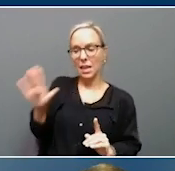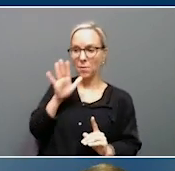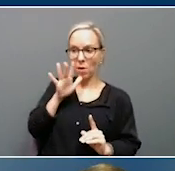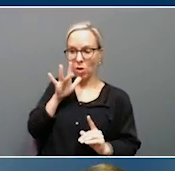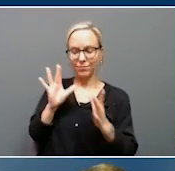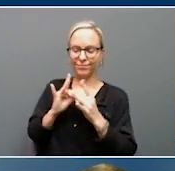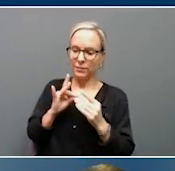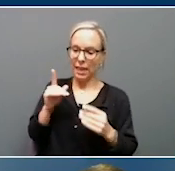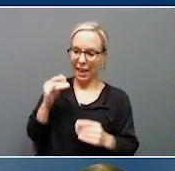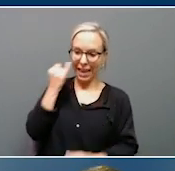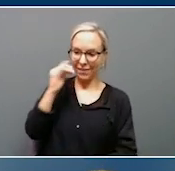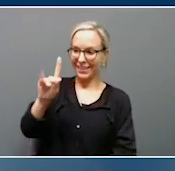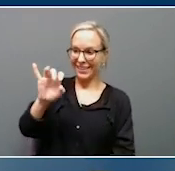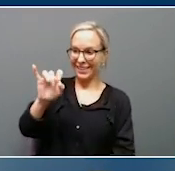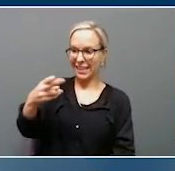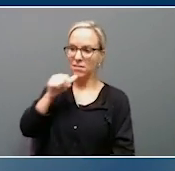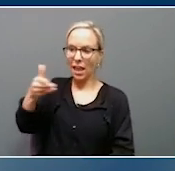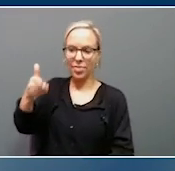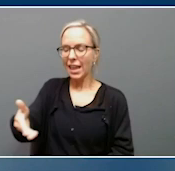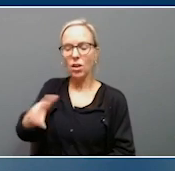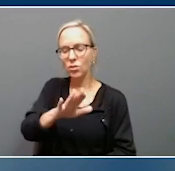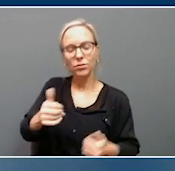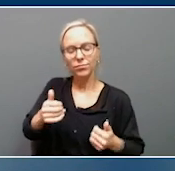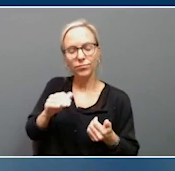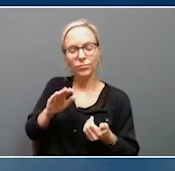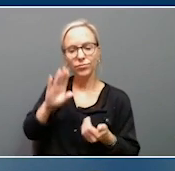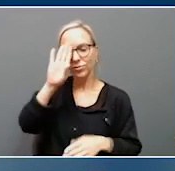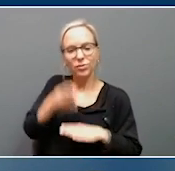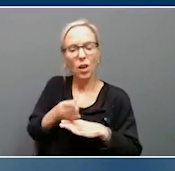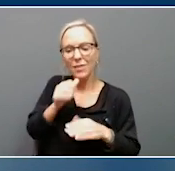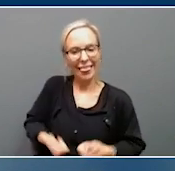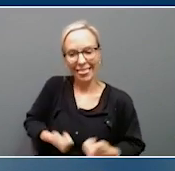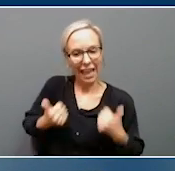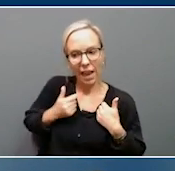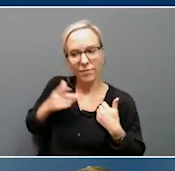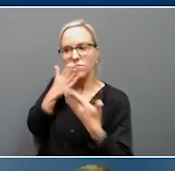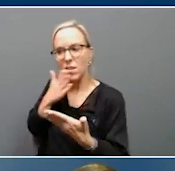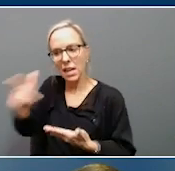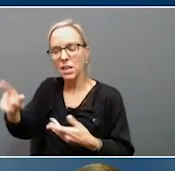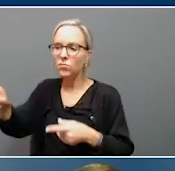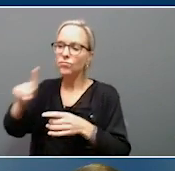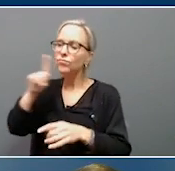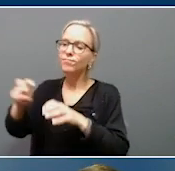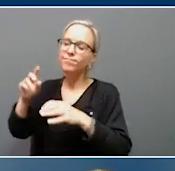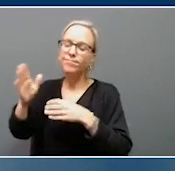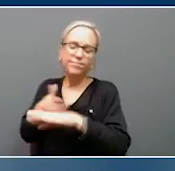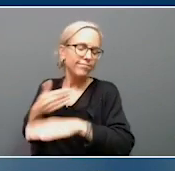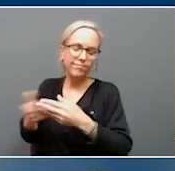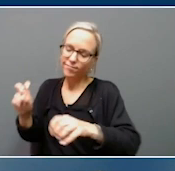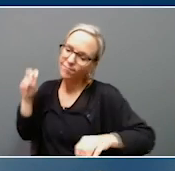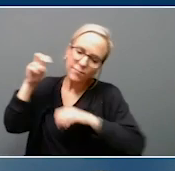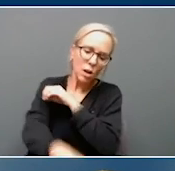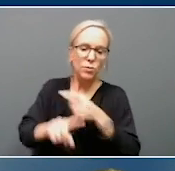her son would have made it out of the creek. Keith bravely jumped to action to save a child's life, and we are forever grateful for him. So